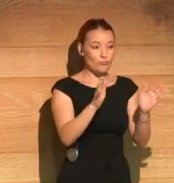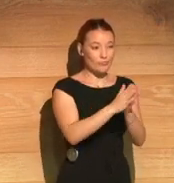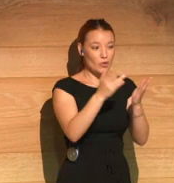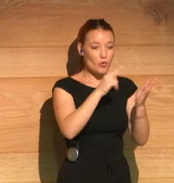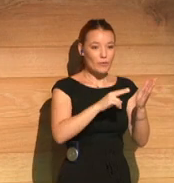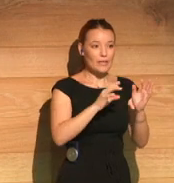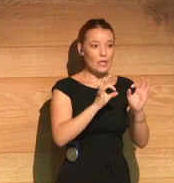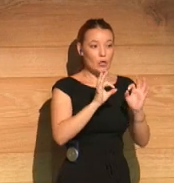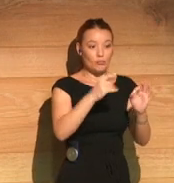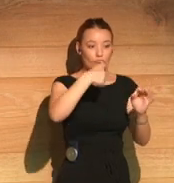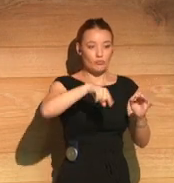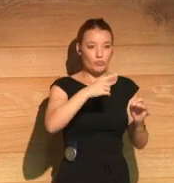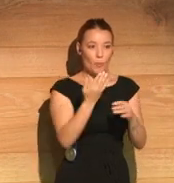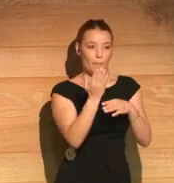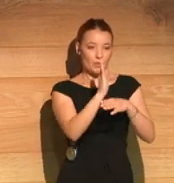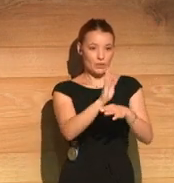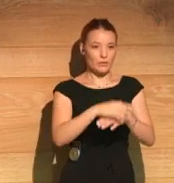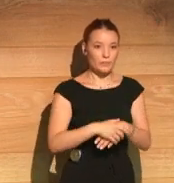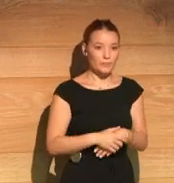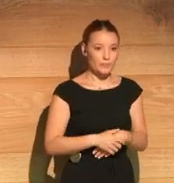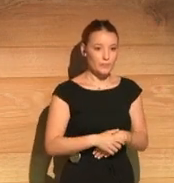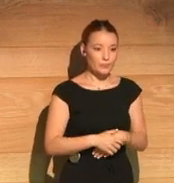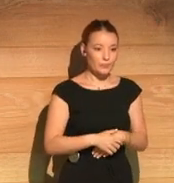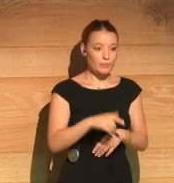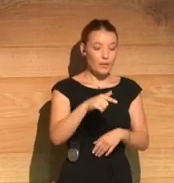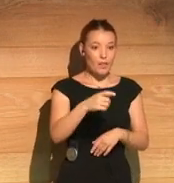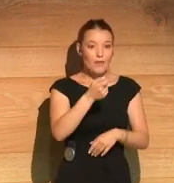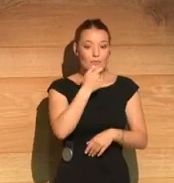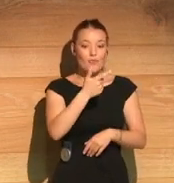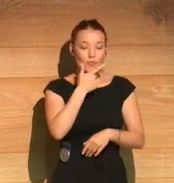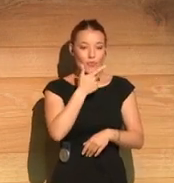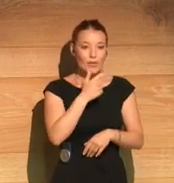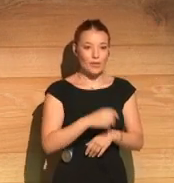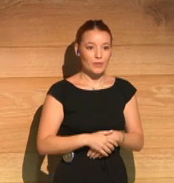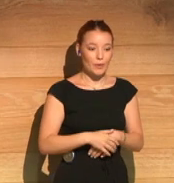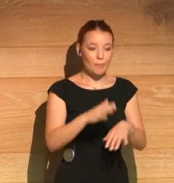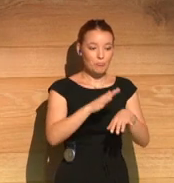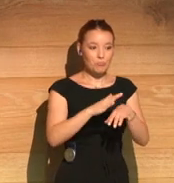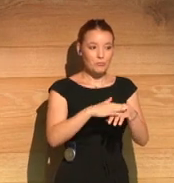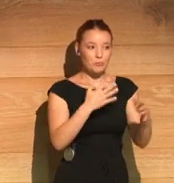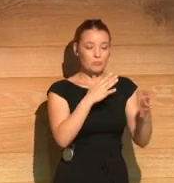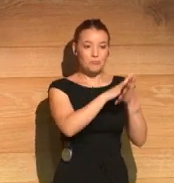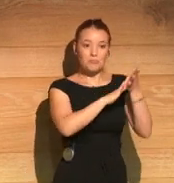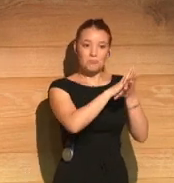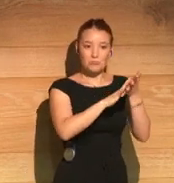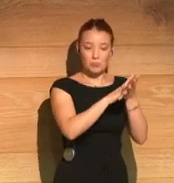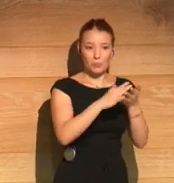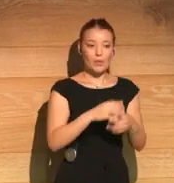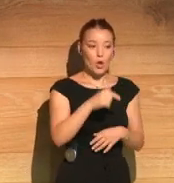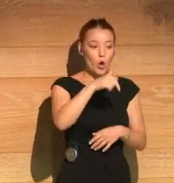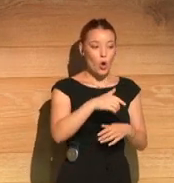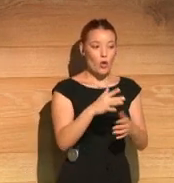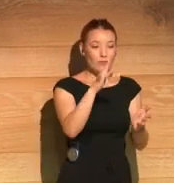of the book that we're presenting today, who is in Dublin to talk with us today.